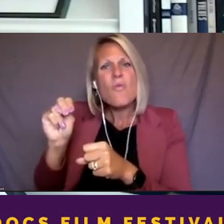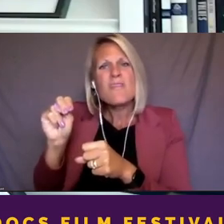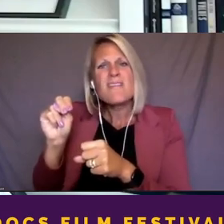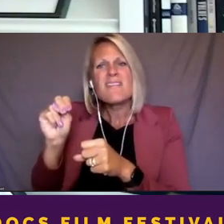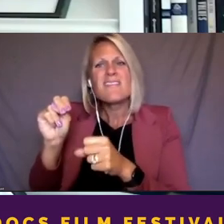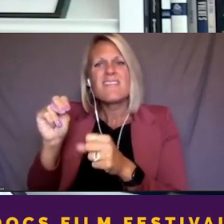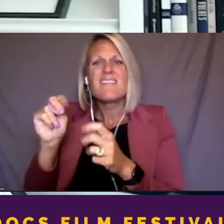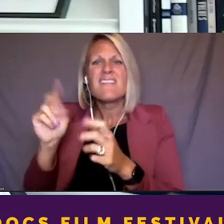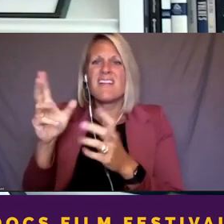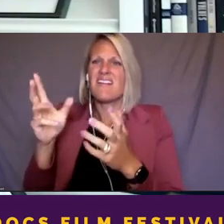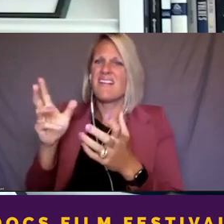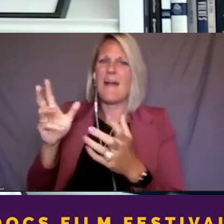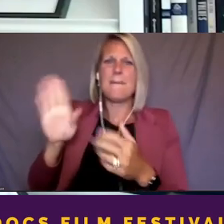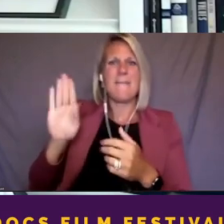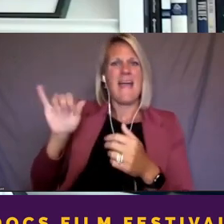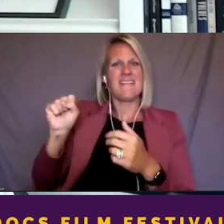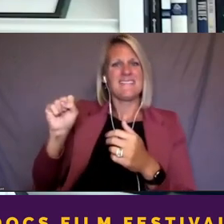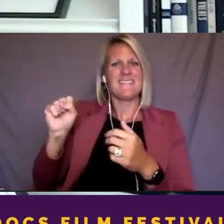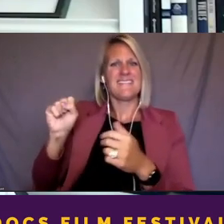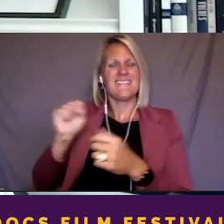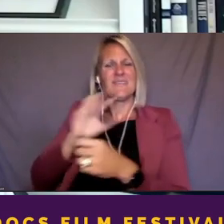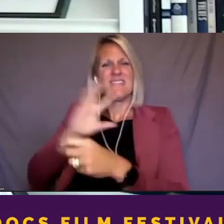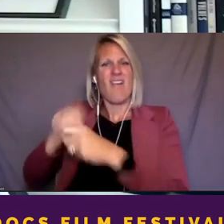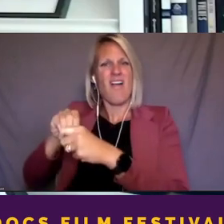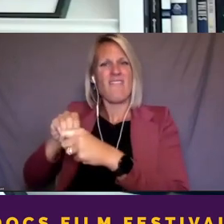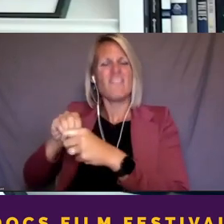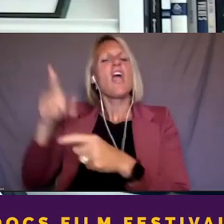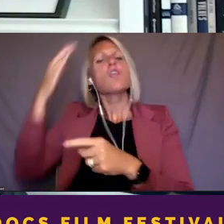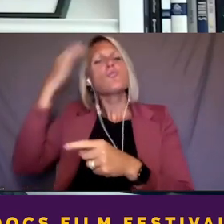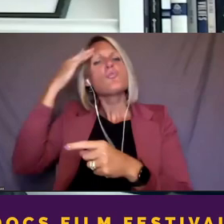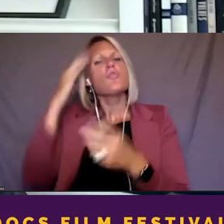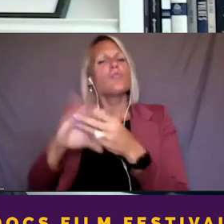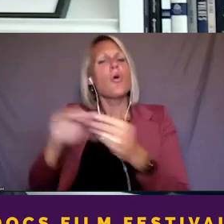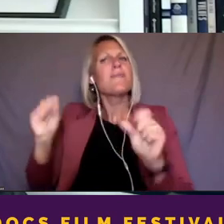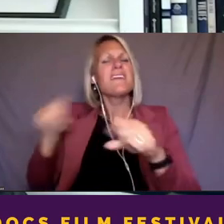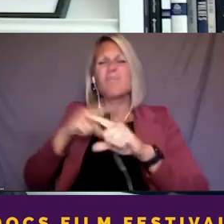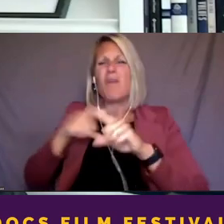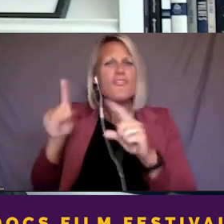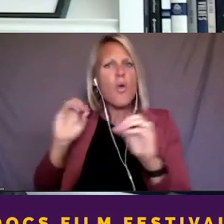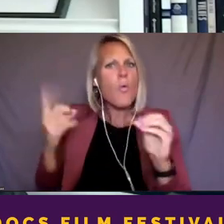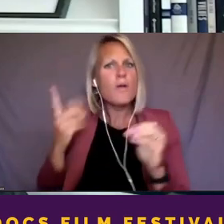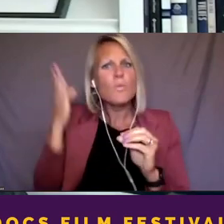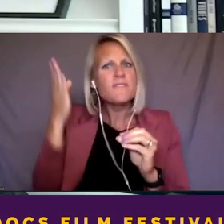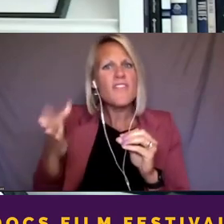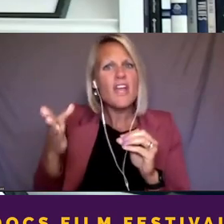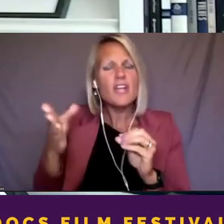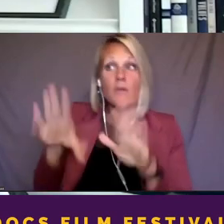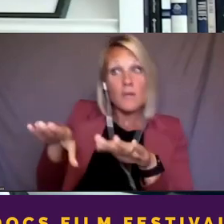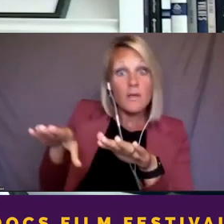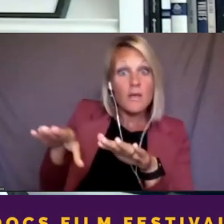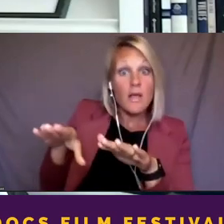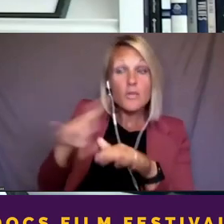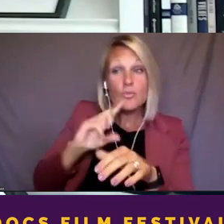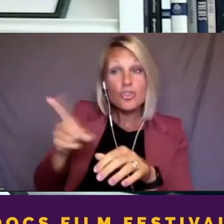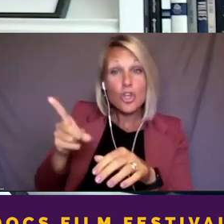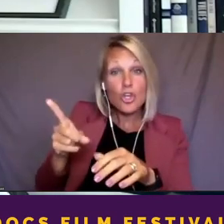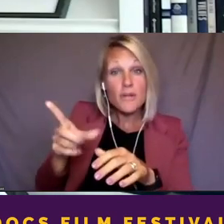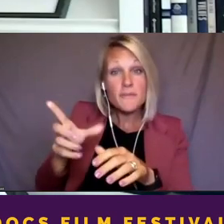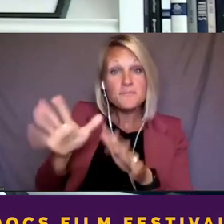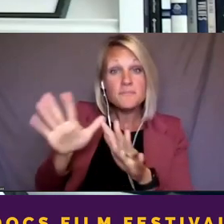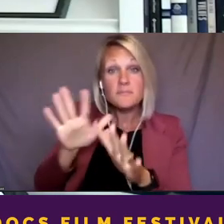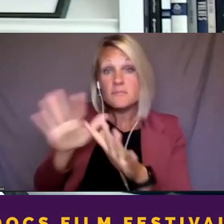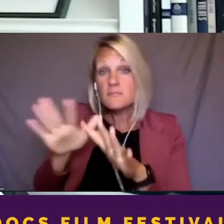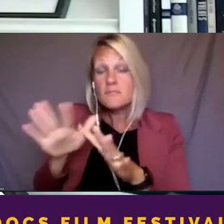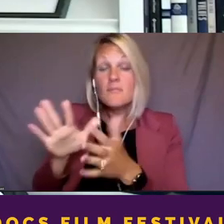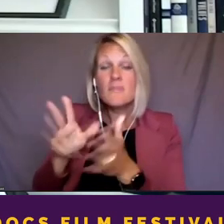beliefs that they knew what the story was, but there was no one there to say, are you really sure? And so